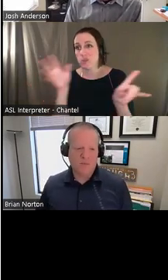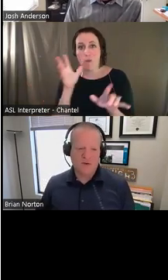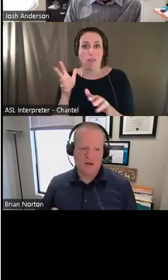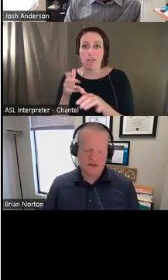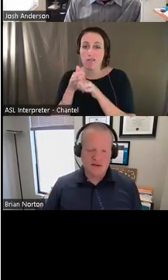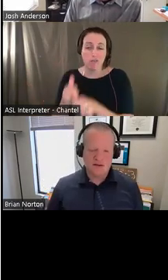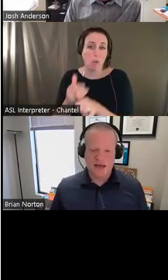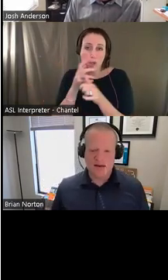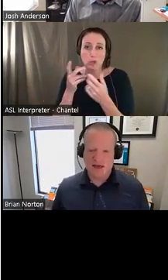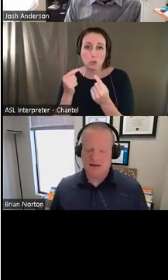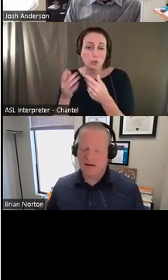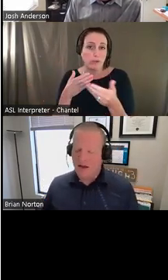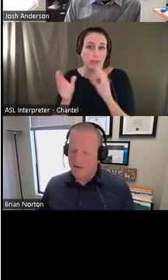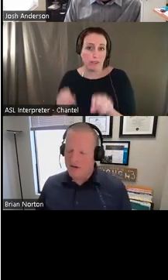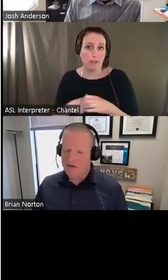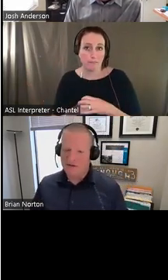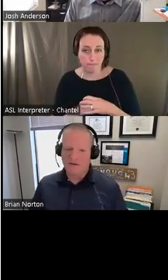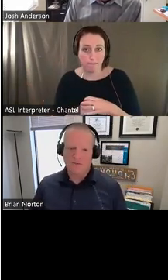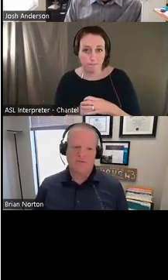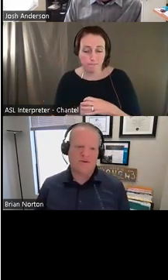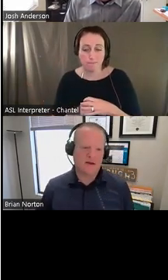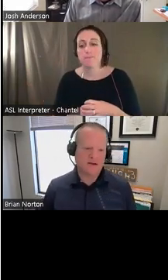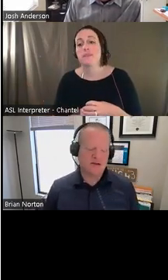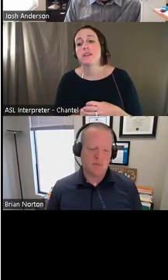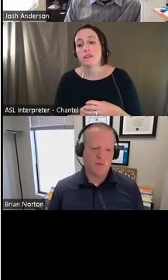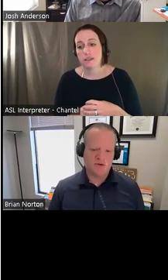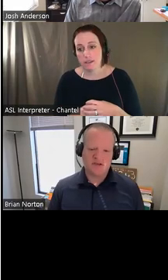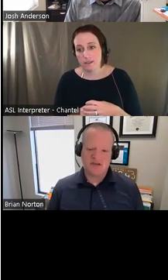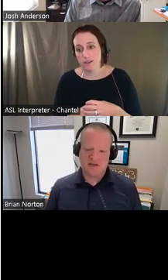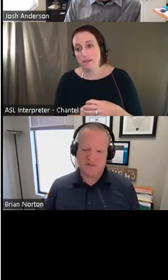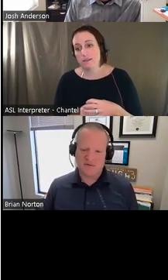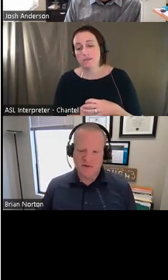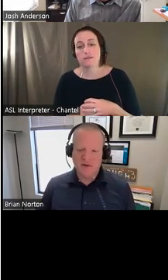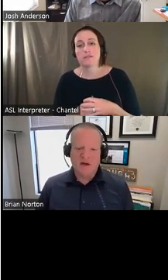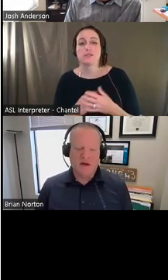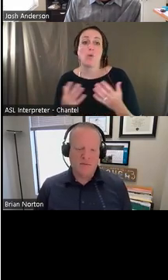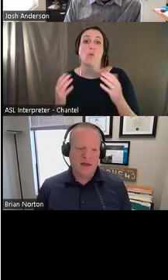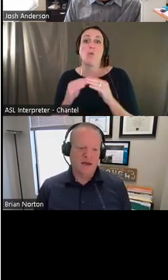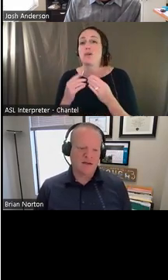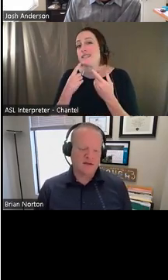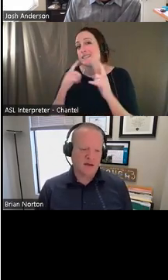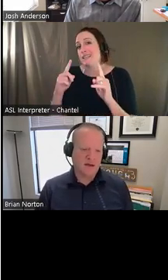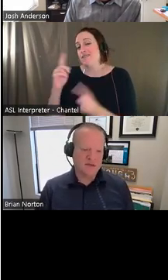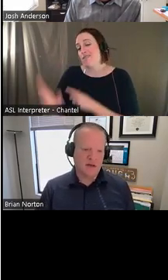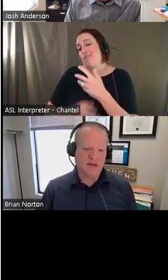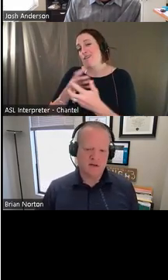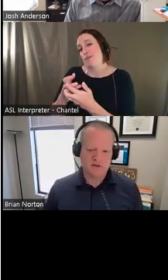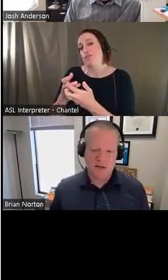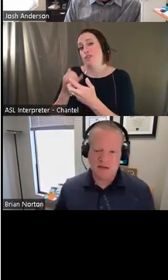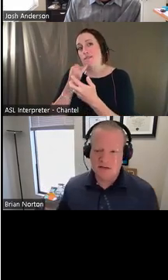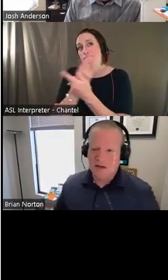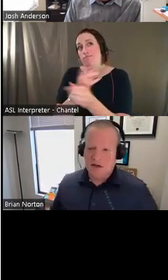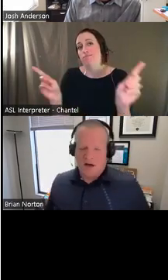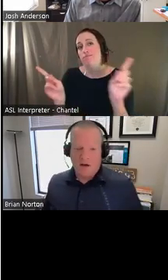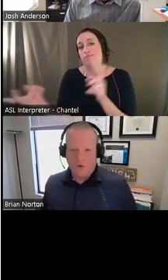Um, when you get to the end of that accommodation, you will find it's going to be more successful. Um, and, um, it's going to meet those